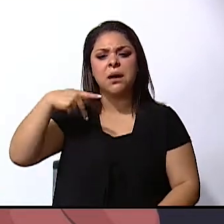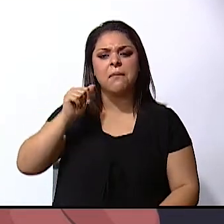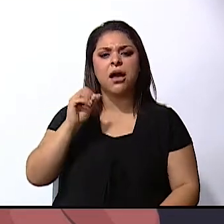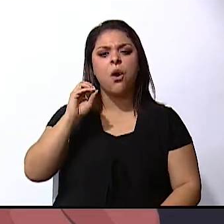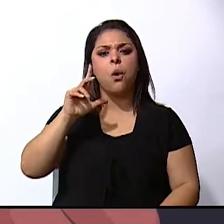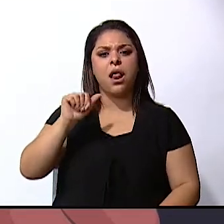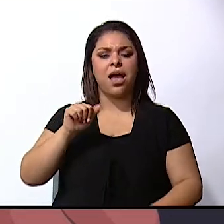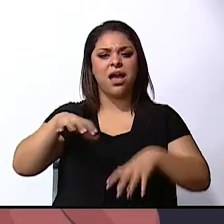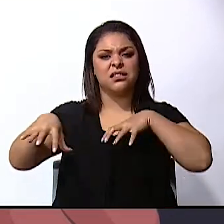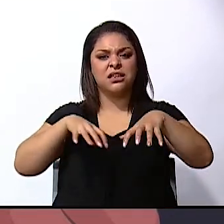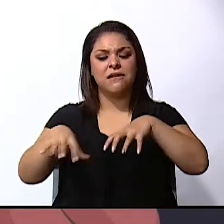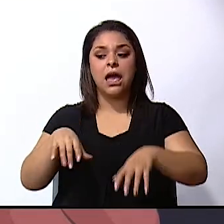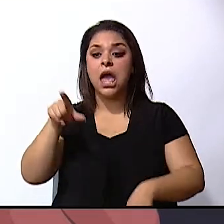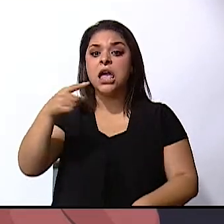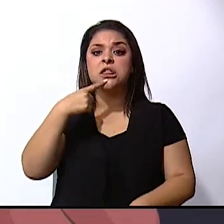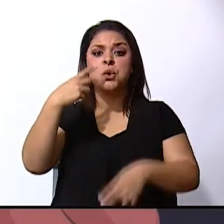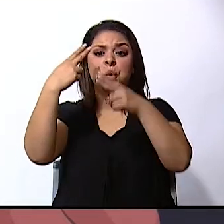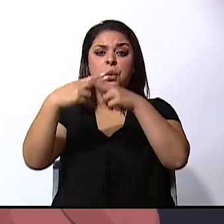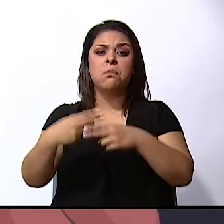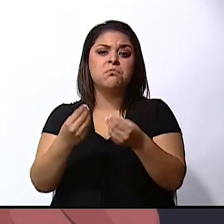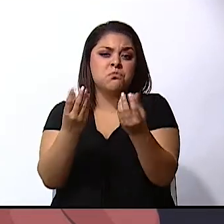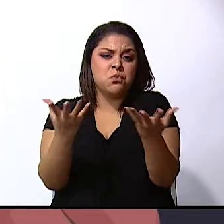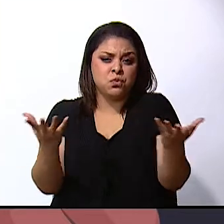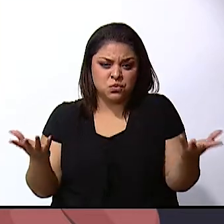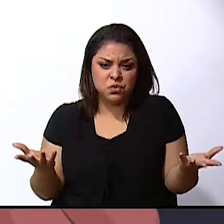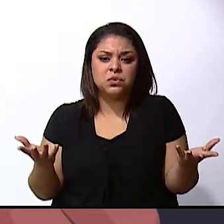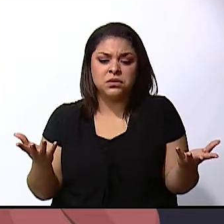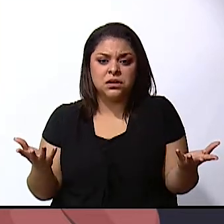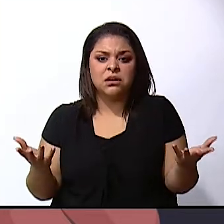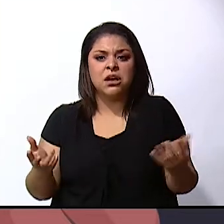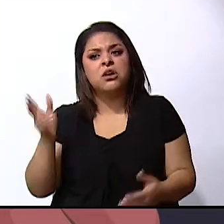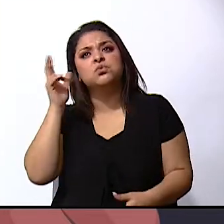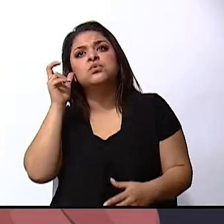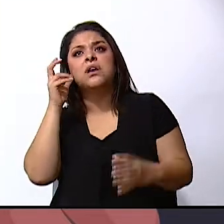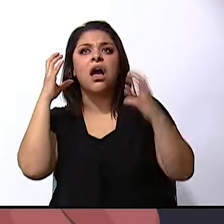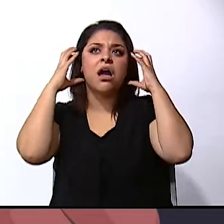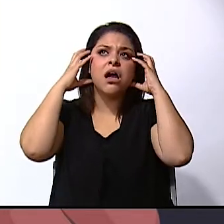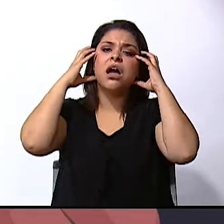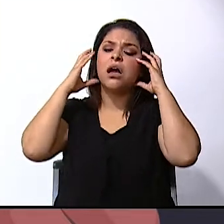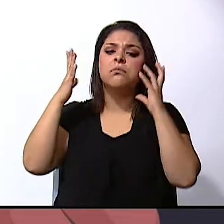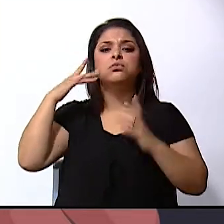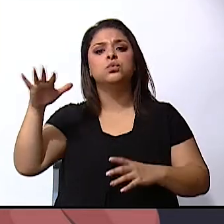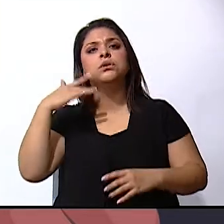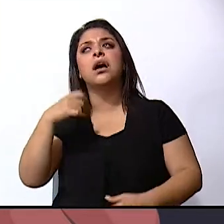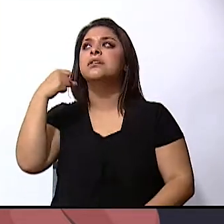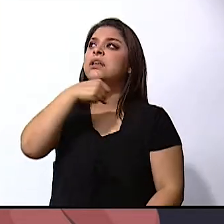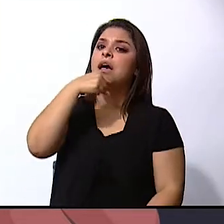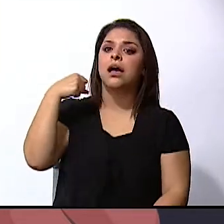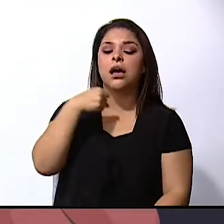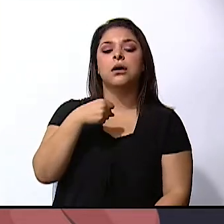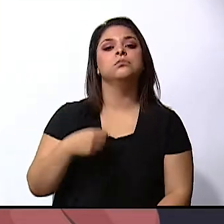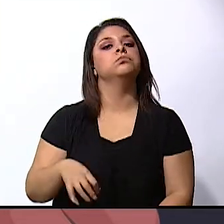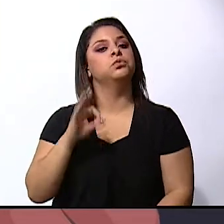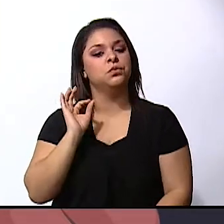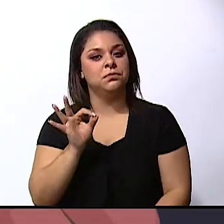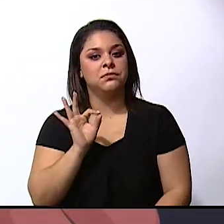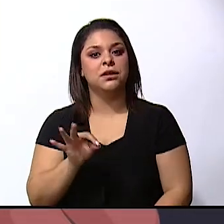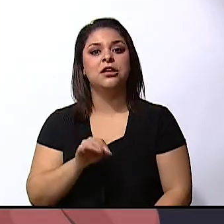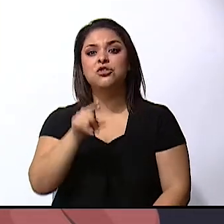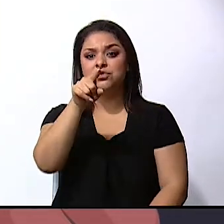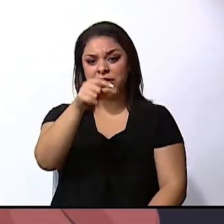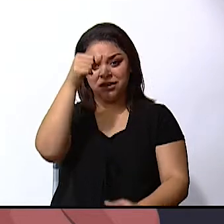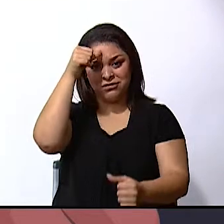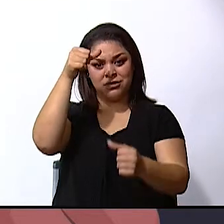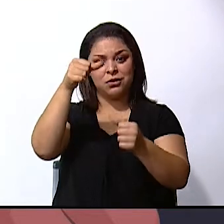she mentioned a lot like um listening to music singing okay and do you